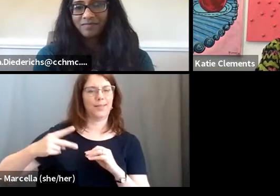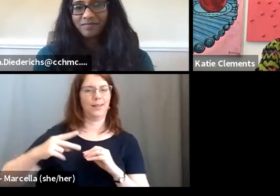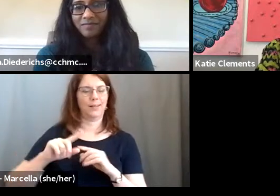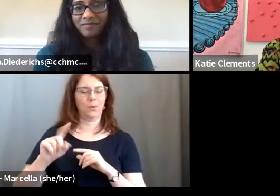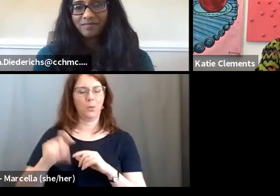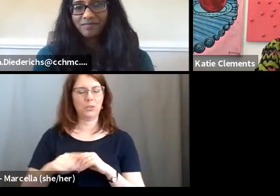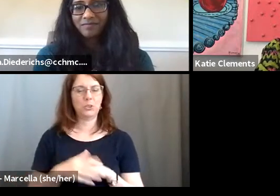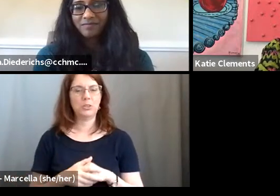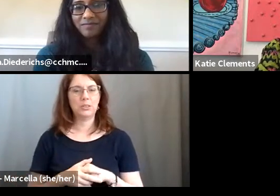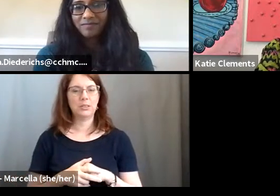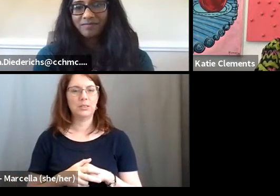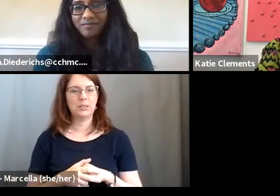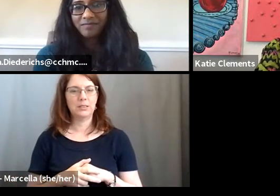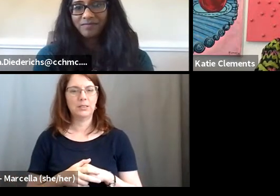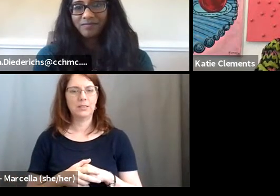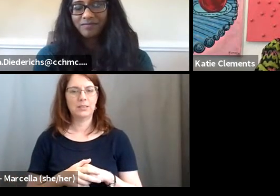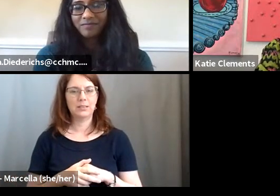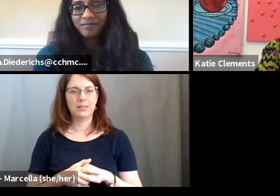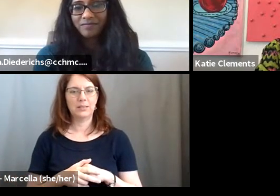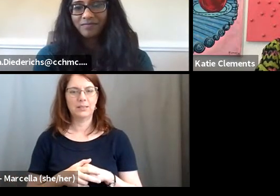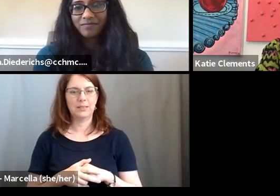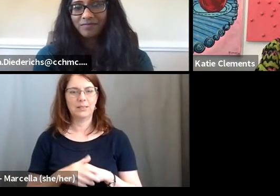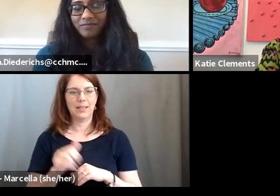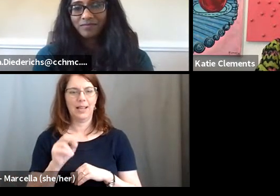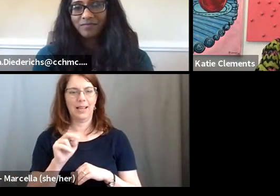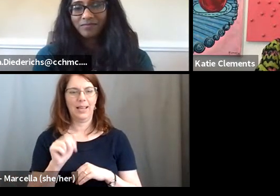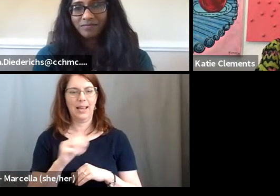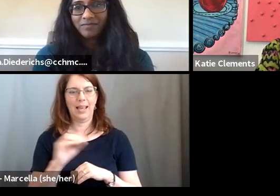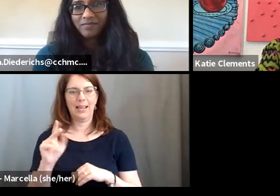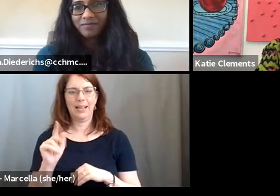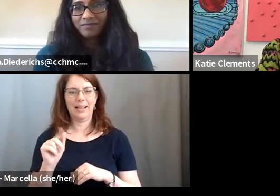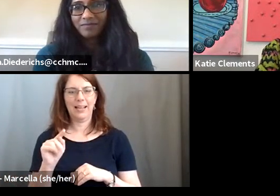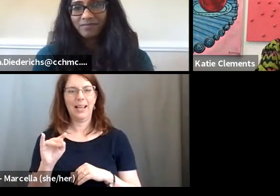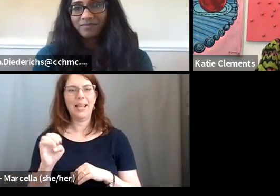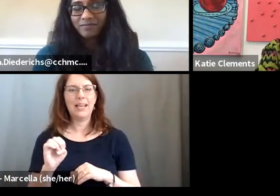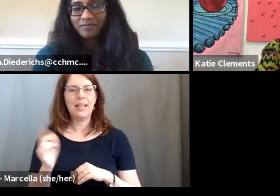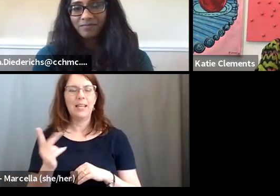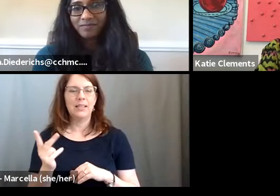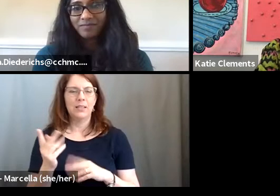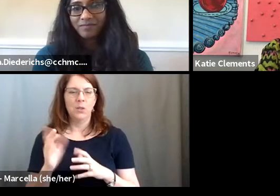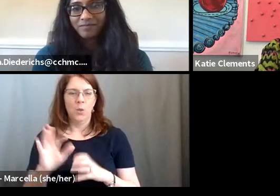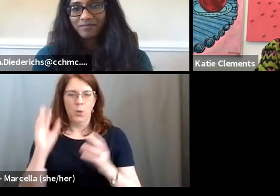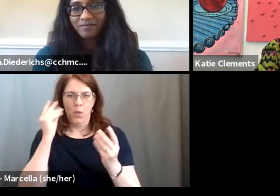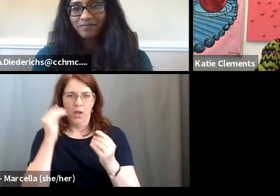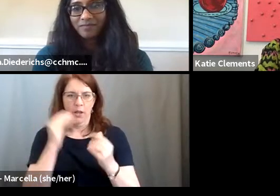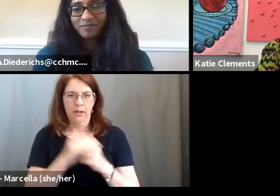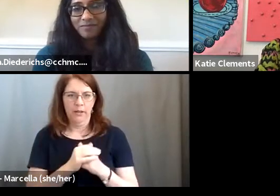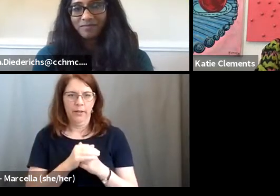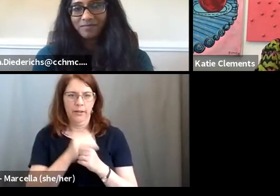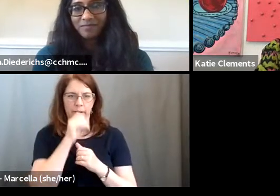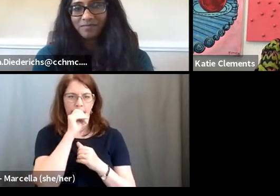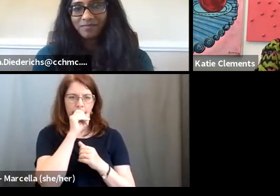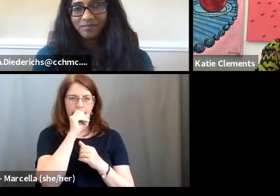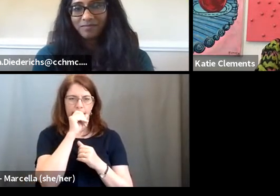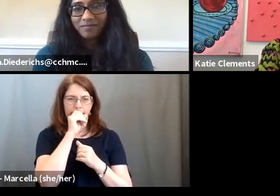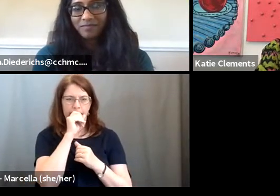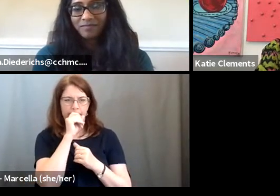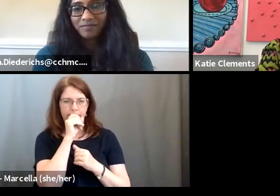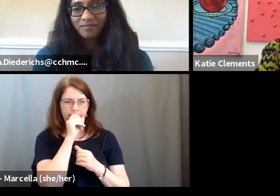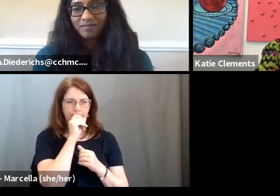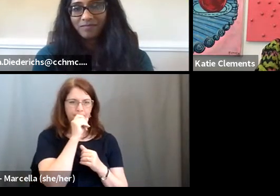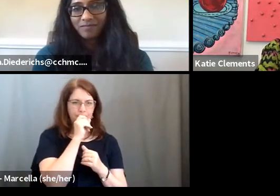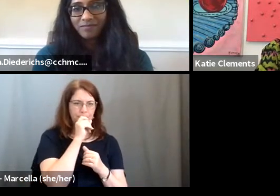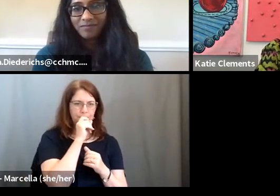Um, and Anna and Katie, uh, I want to get your thoughts on these as well, but, um, so keep thinking about, about the